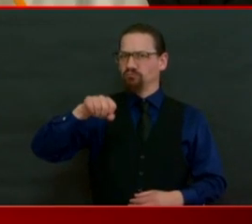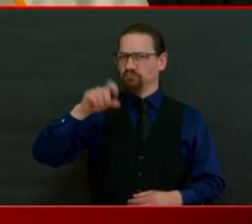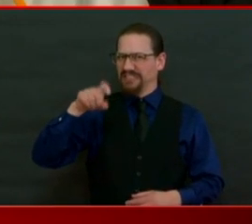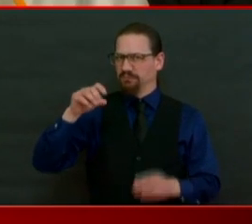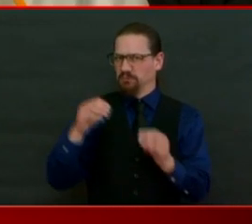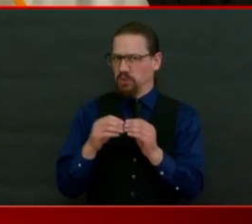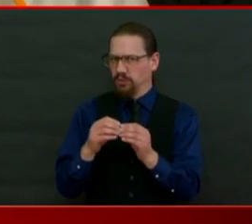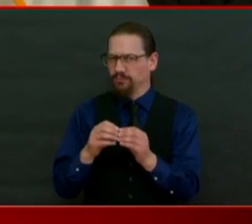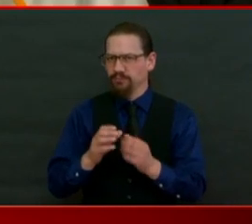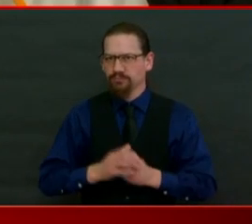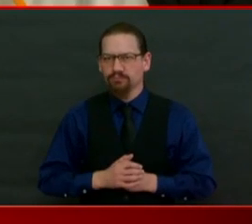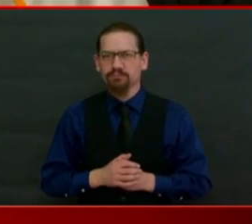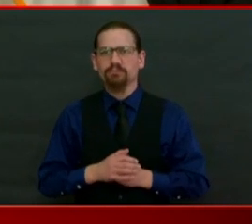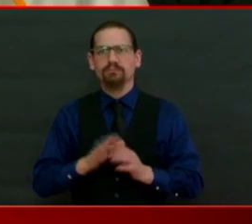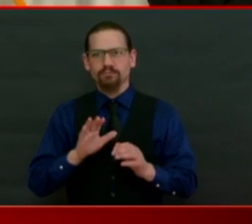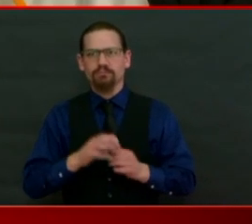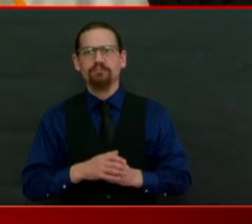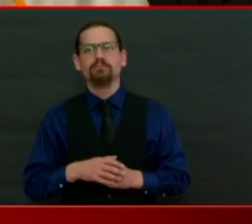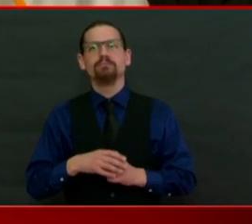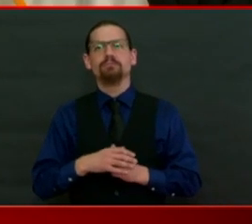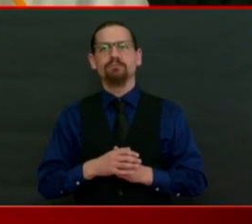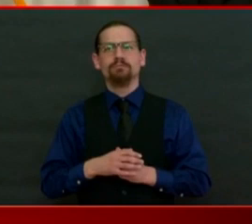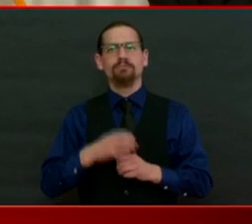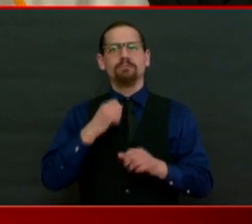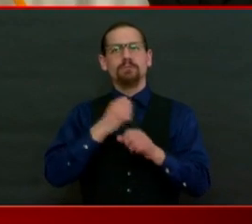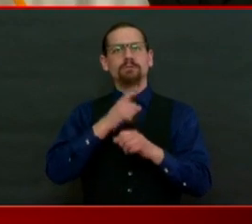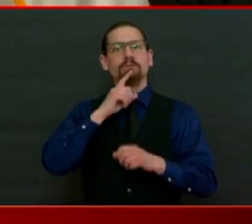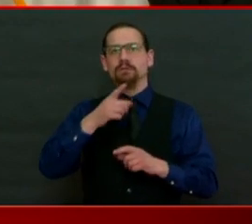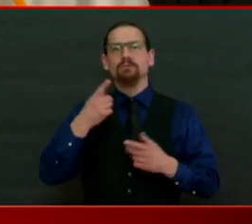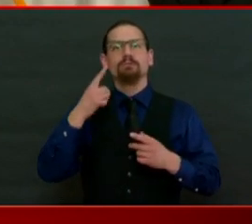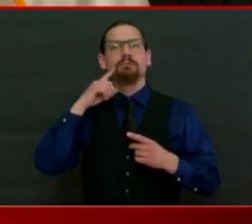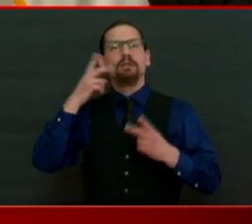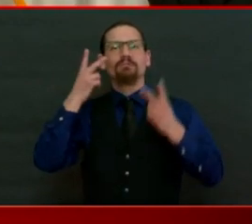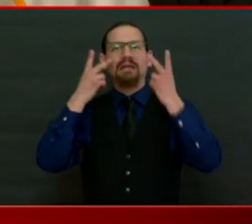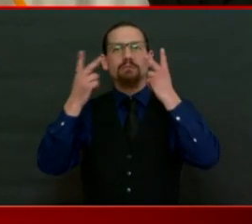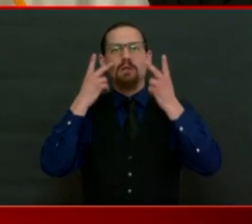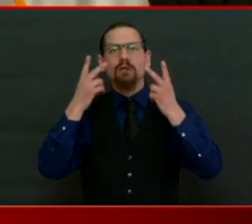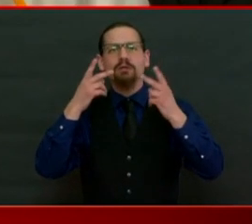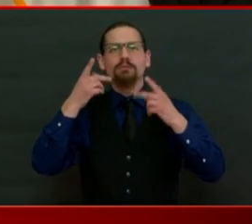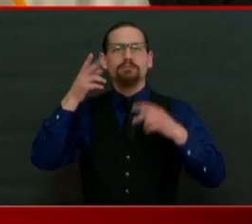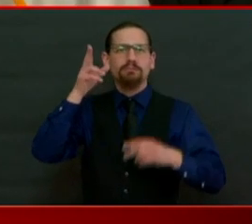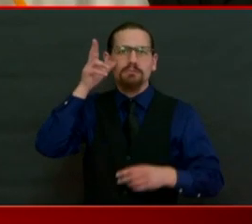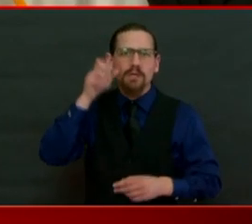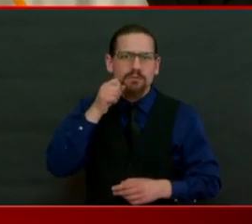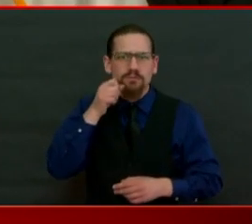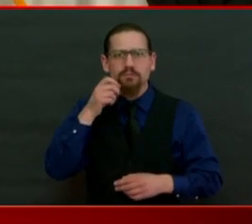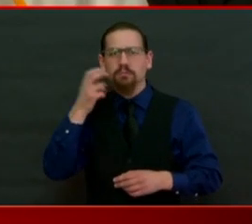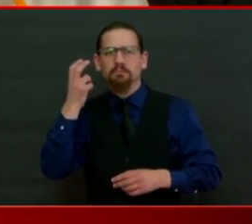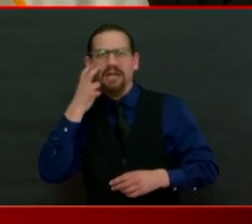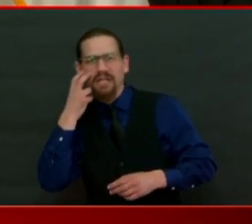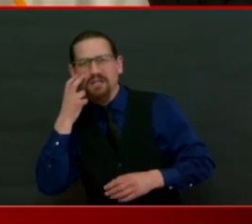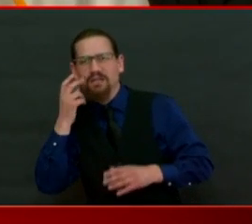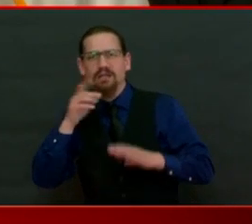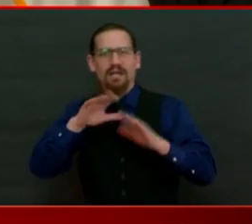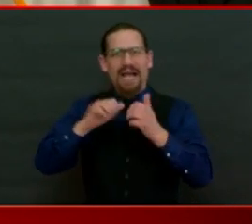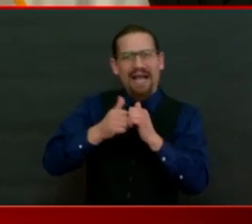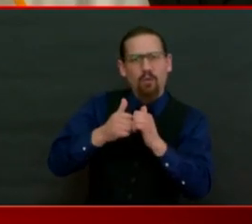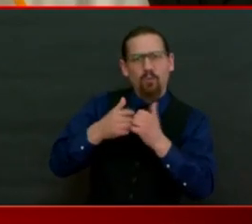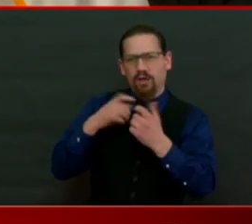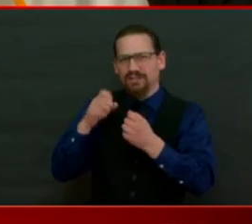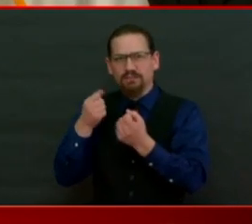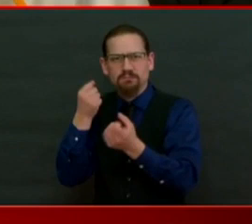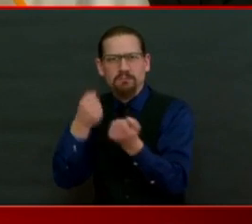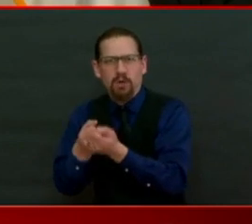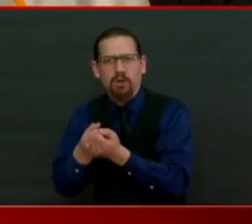Each time we get this feedback from different communities, we try to do a little bit more. So I'll take that feedback. Next question is for Dr. Alexander